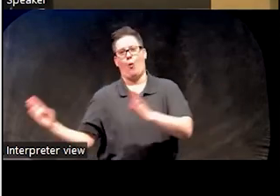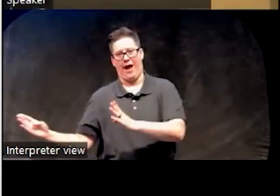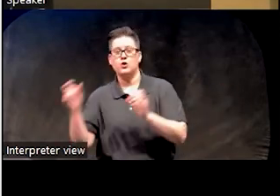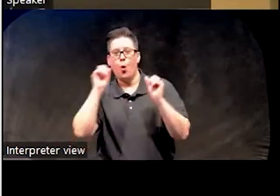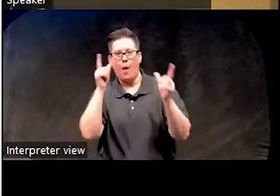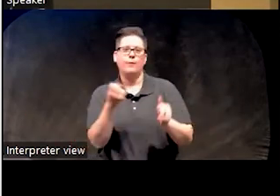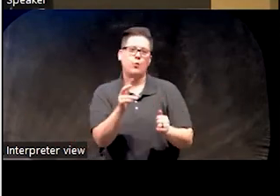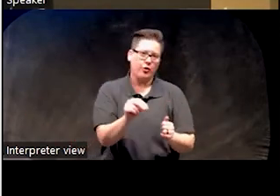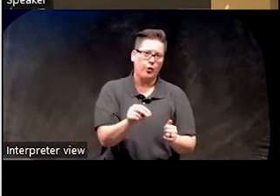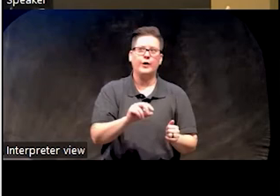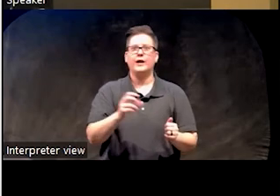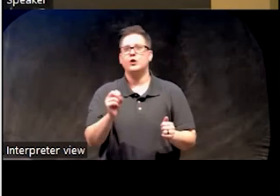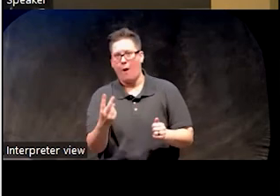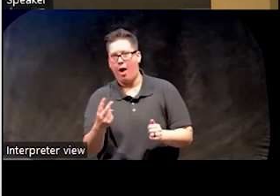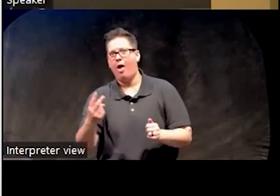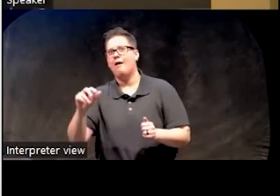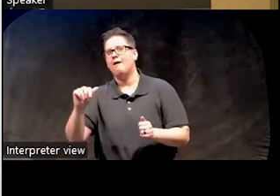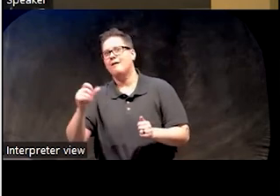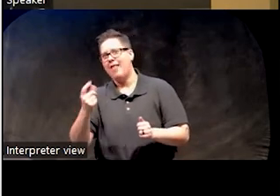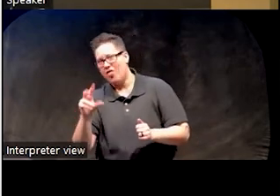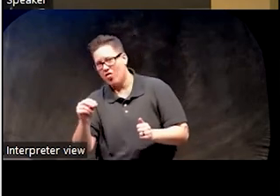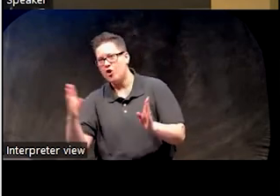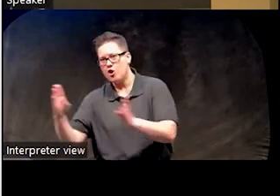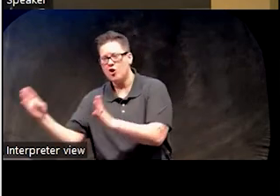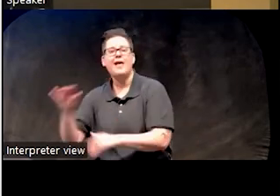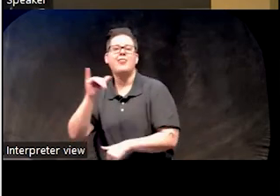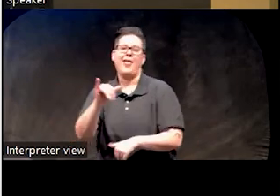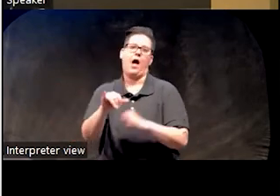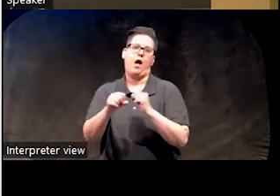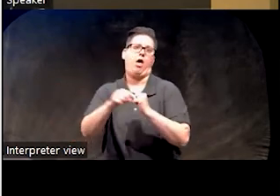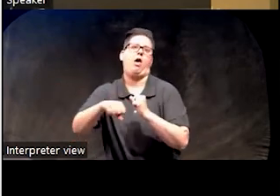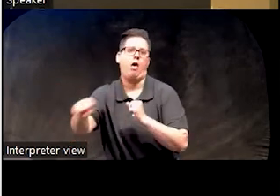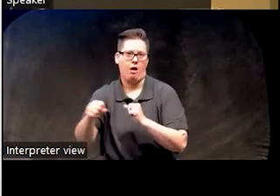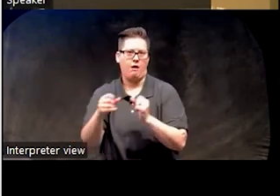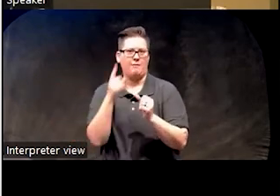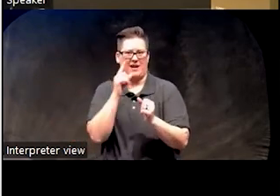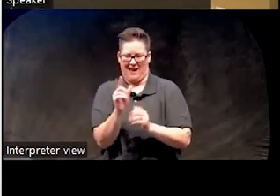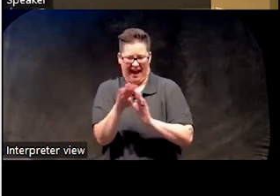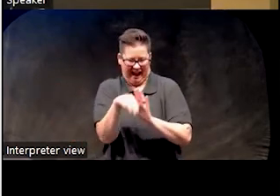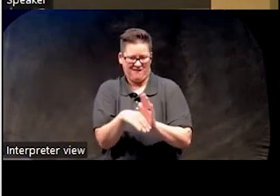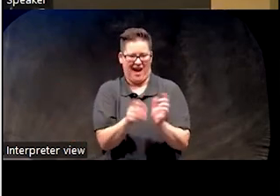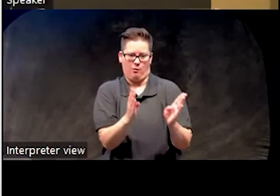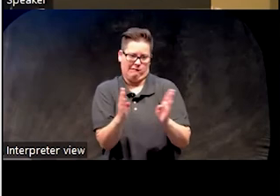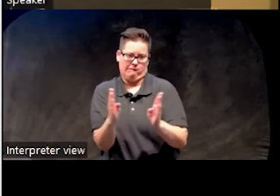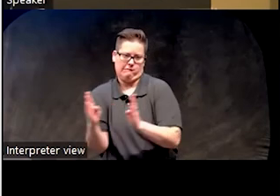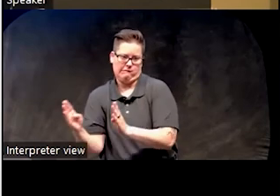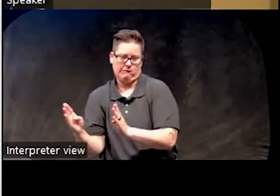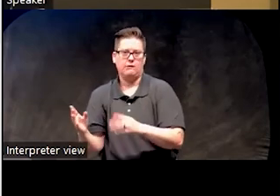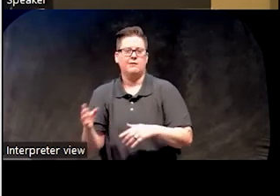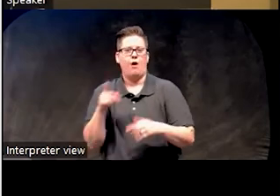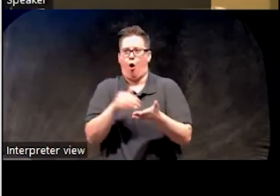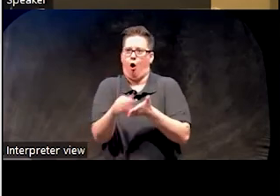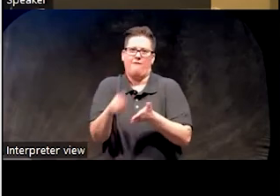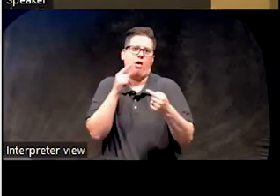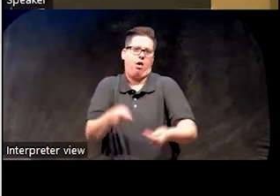they want to be. Obviously that takes a lot longer because there's slower increments and it can be hard. A lot of times these patients have a hard time